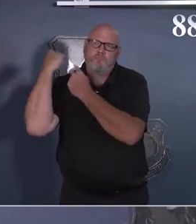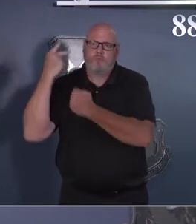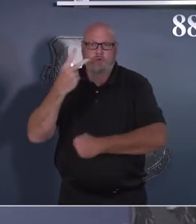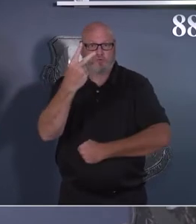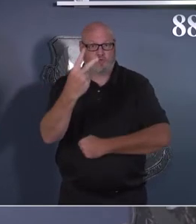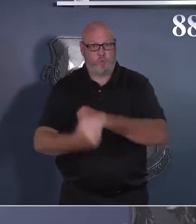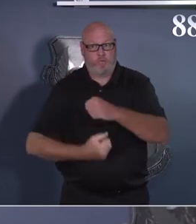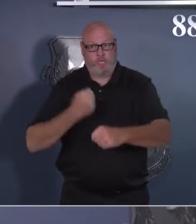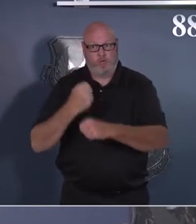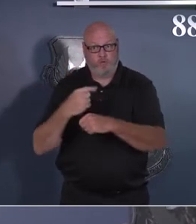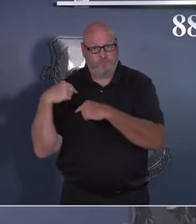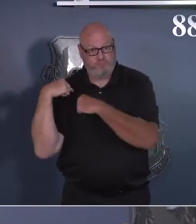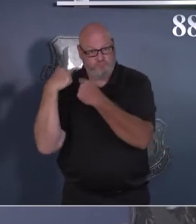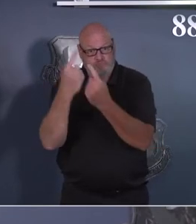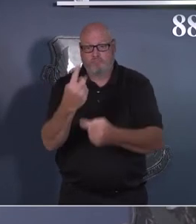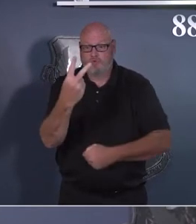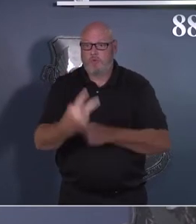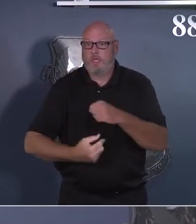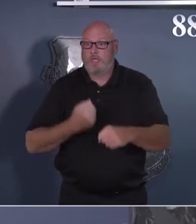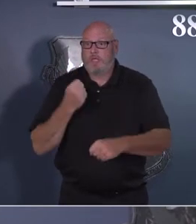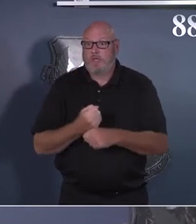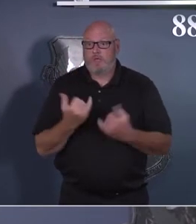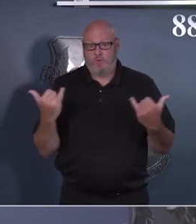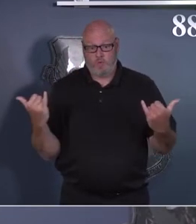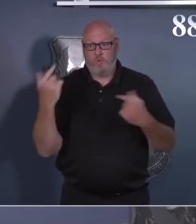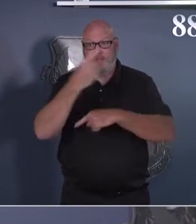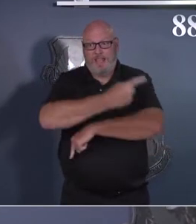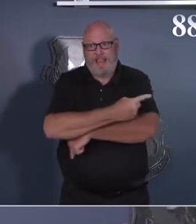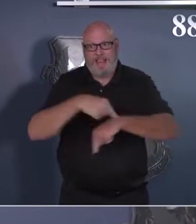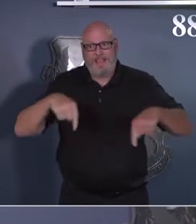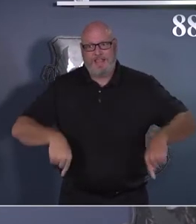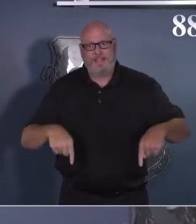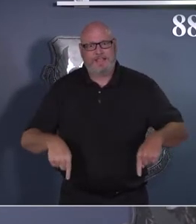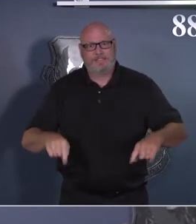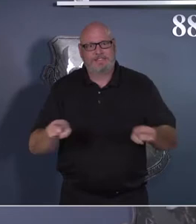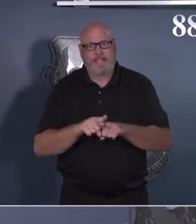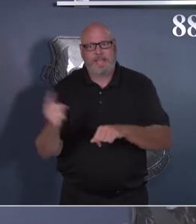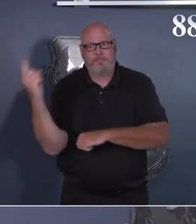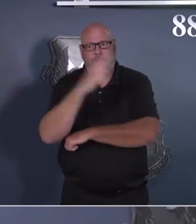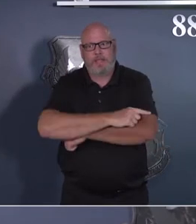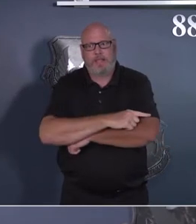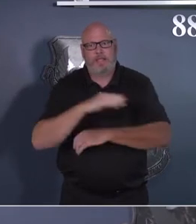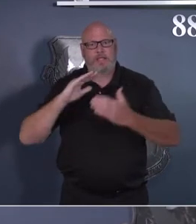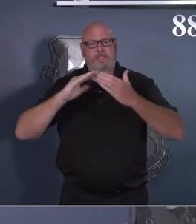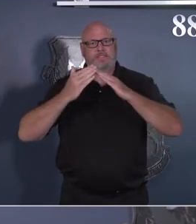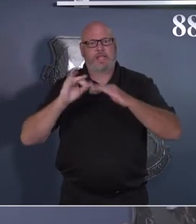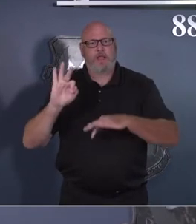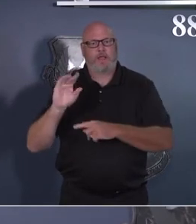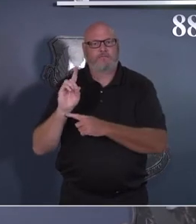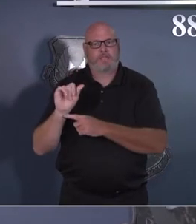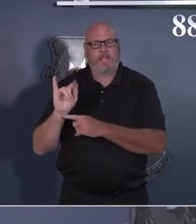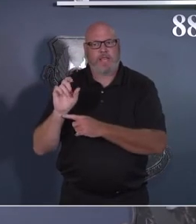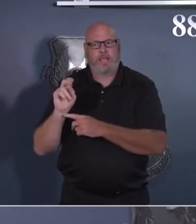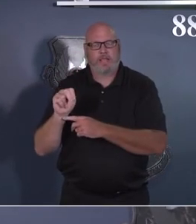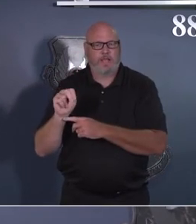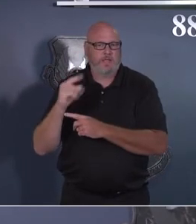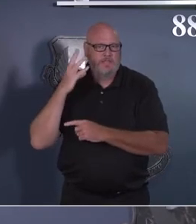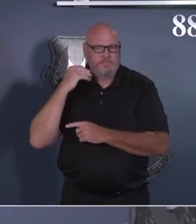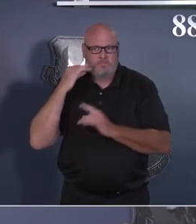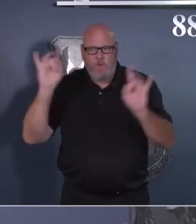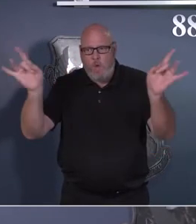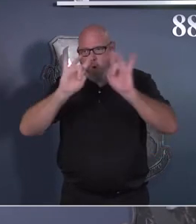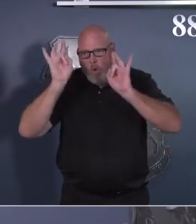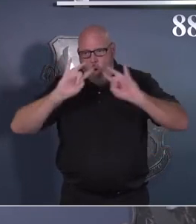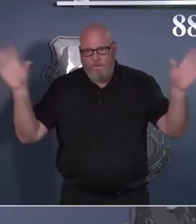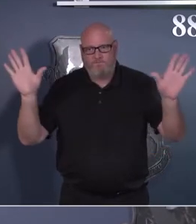experienced the tragedy of the Dayton nightclub shooting, where nine individuals lost their lives and 17-plus were injured